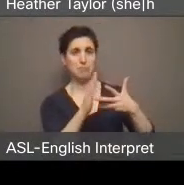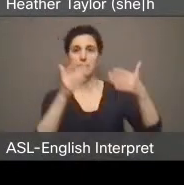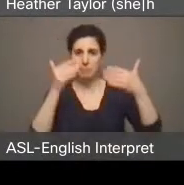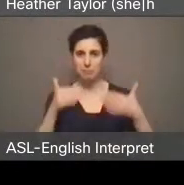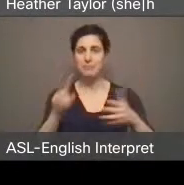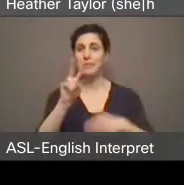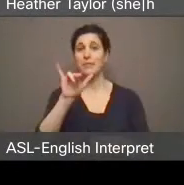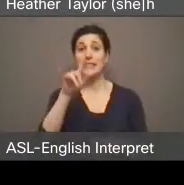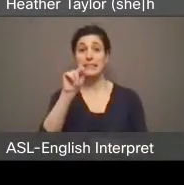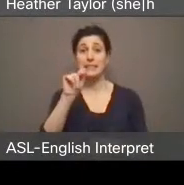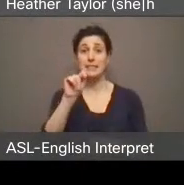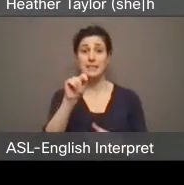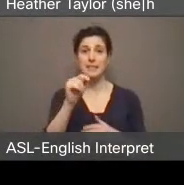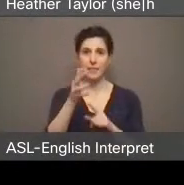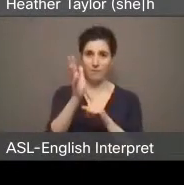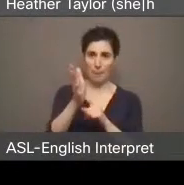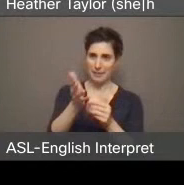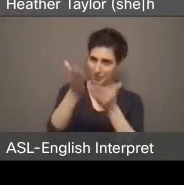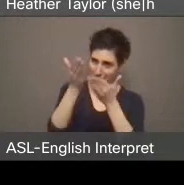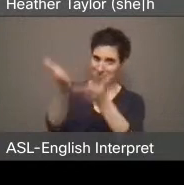Vincent, welcome. You got five minutes.